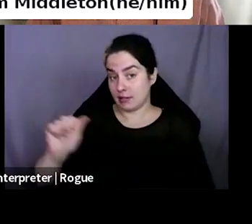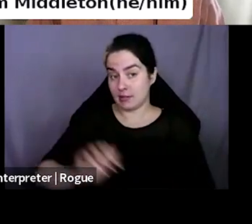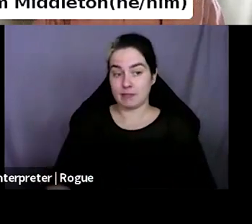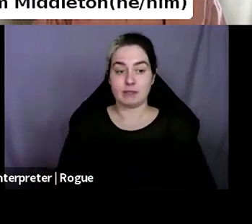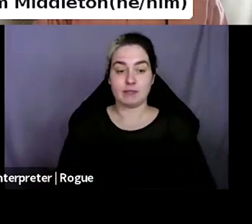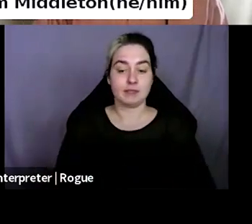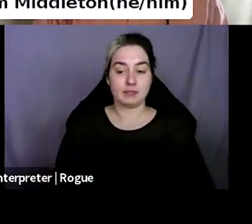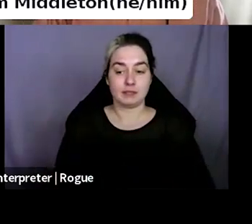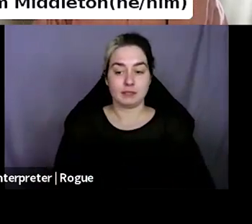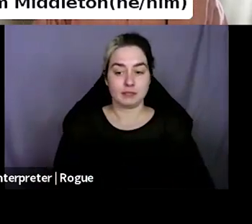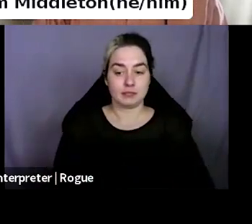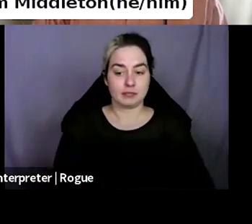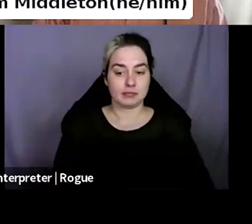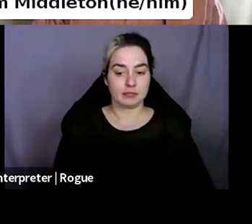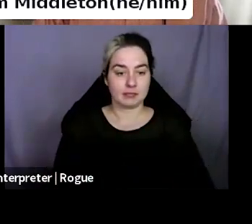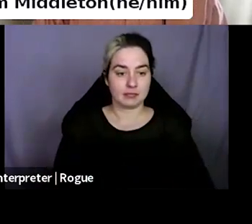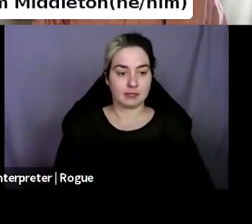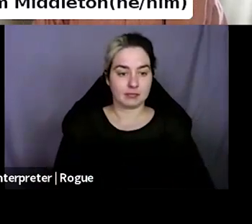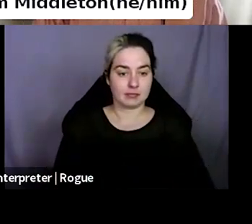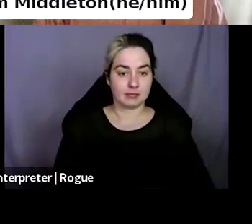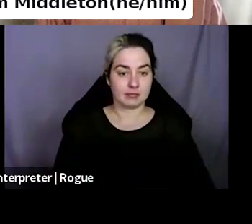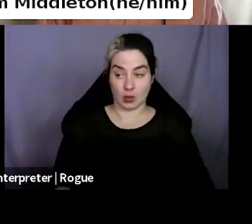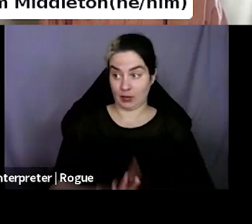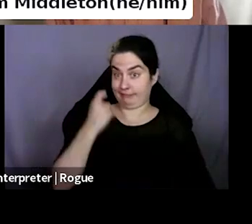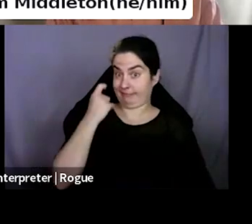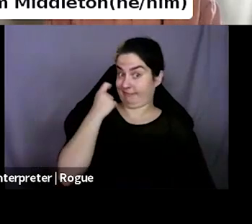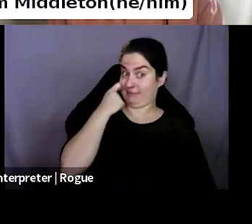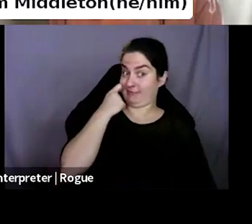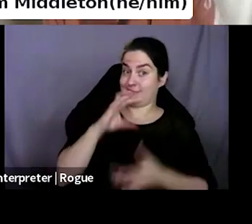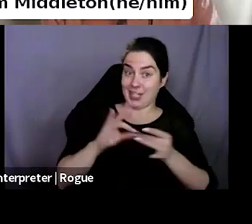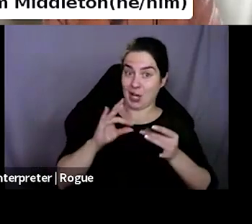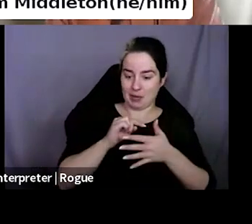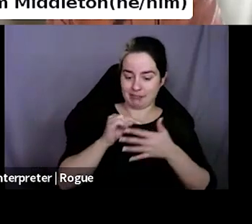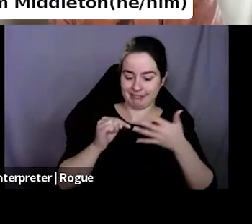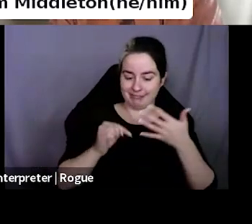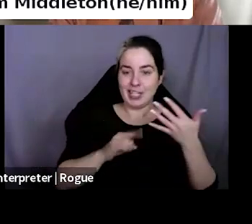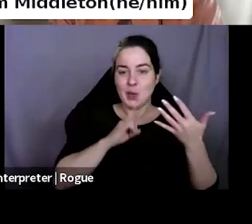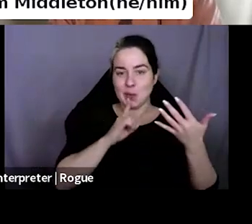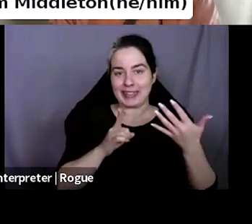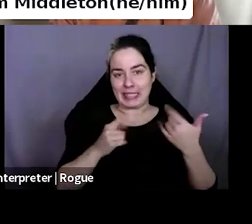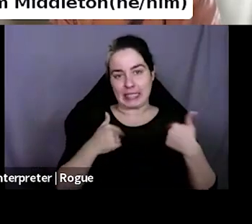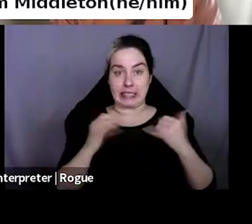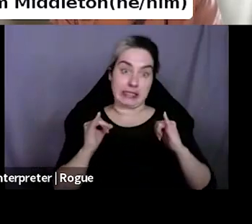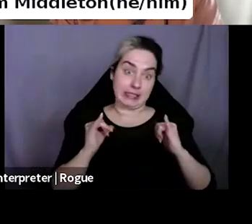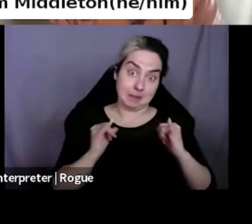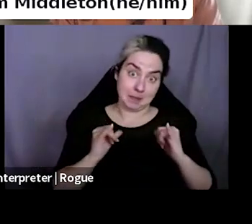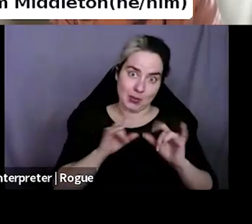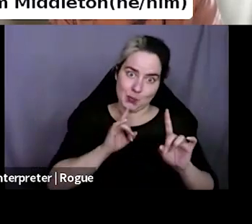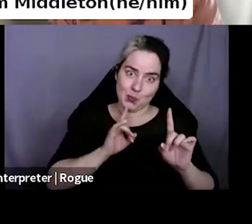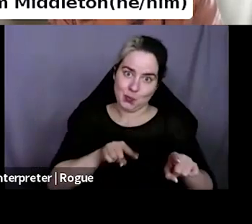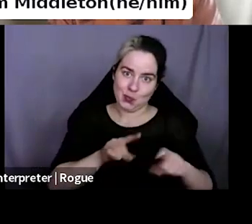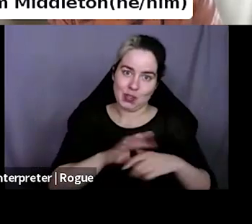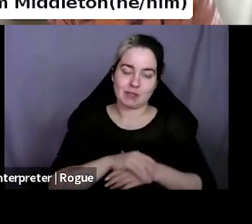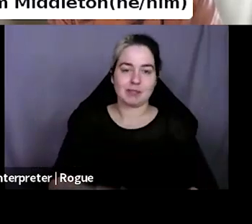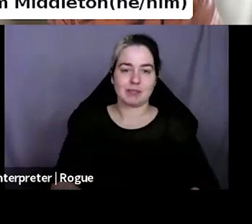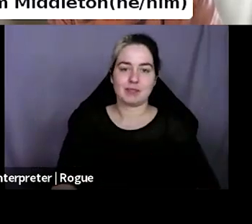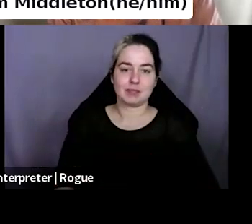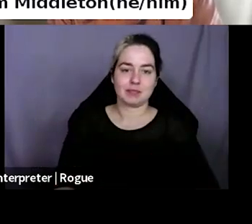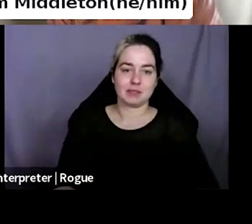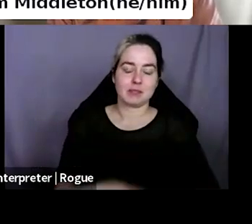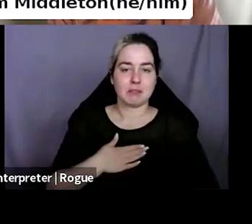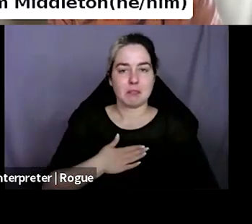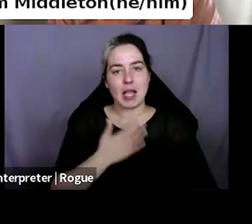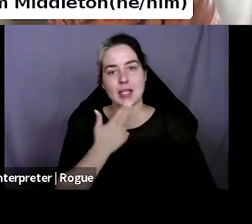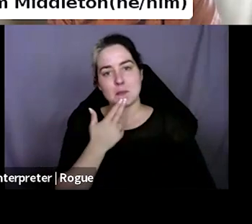Um, well, Chandler covered a lot of the ground I was going to cover. Um, the, my small, my small